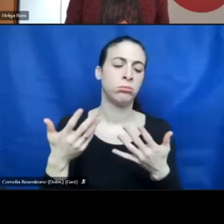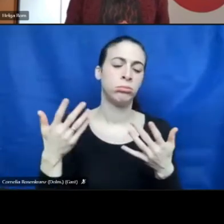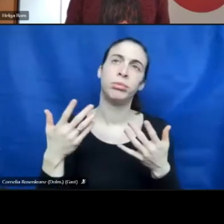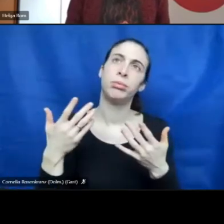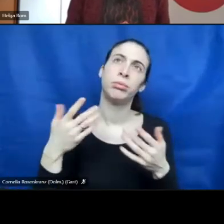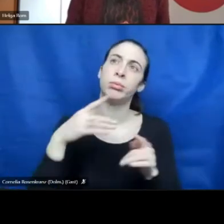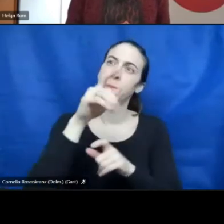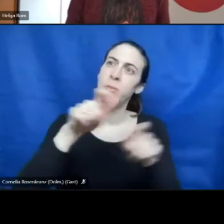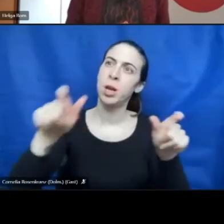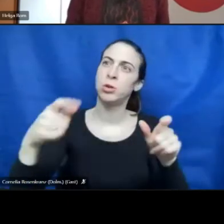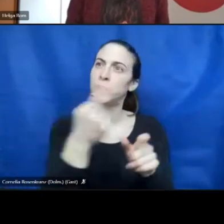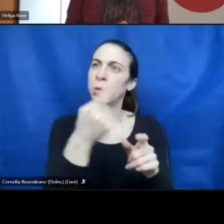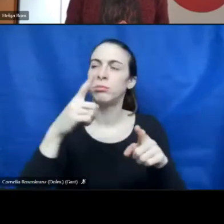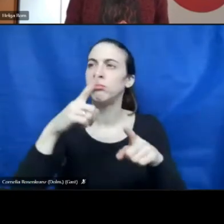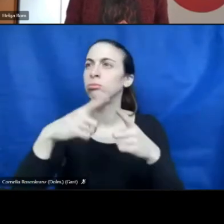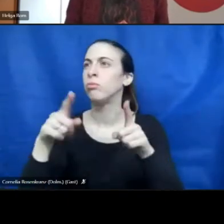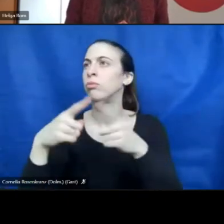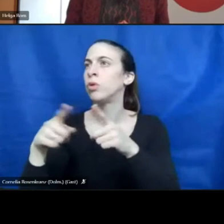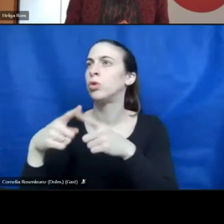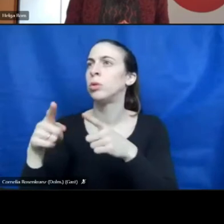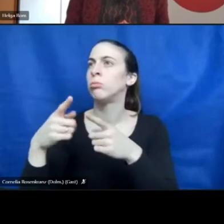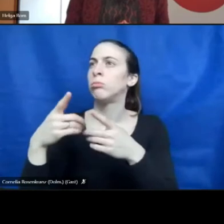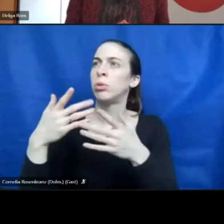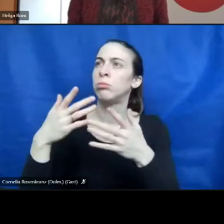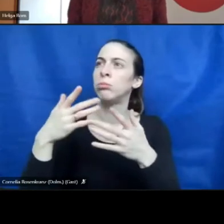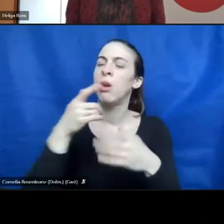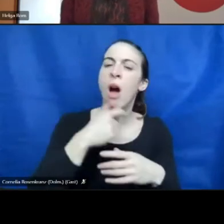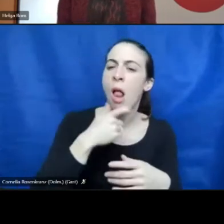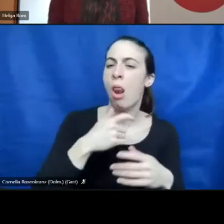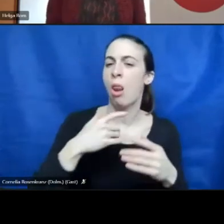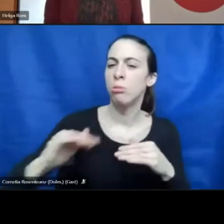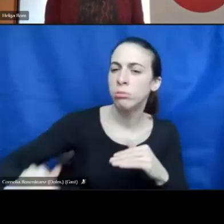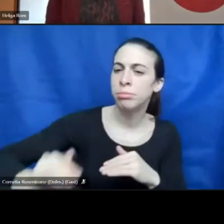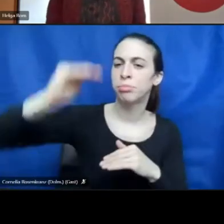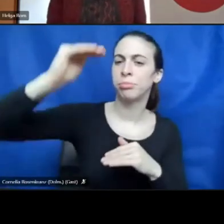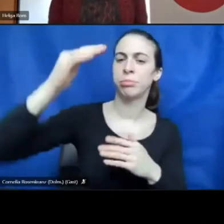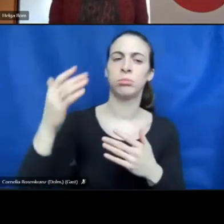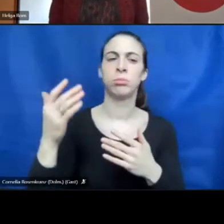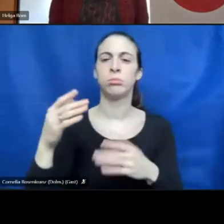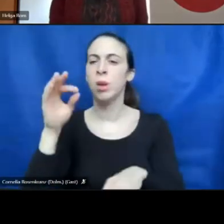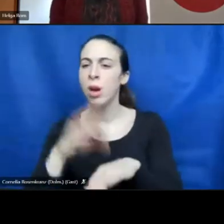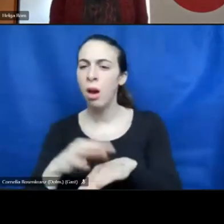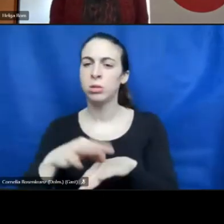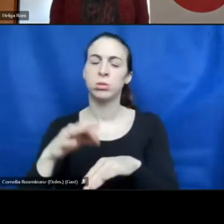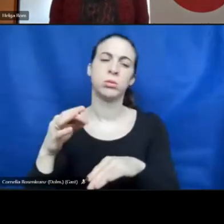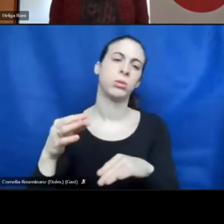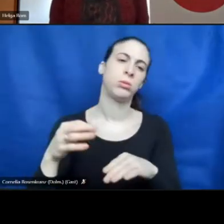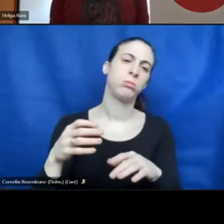stages of life. Everything. You meet doctors. You meet